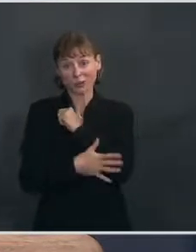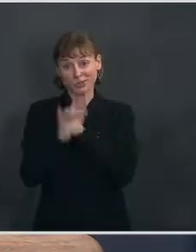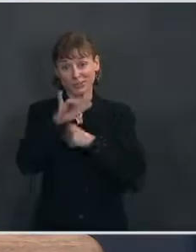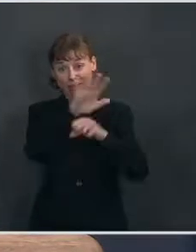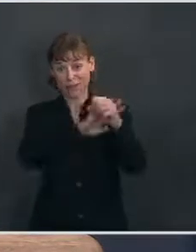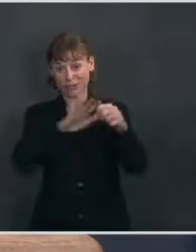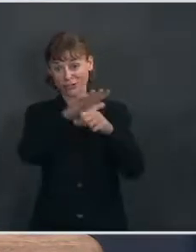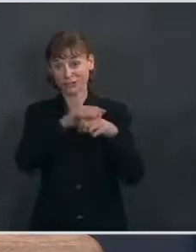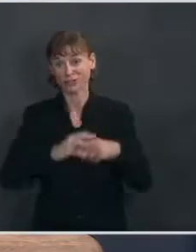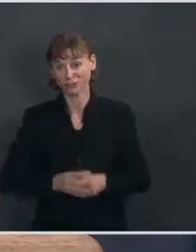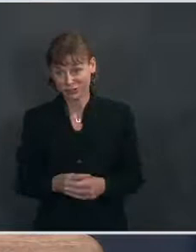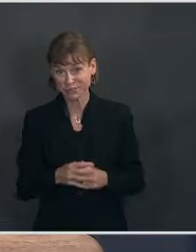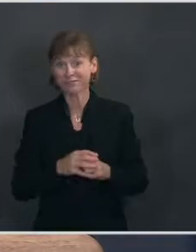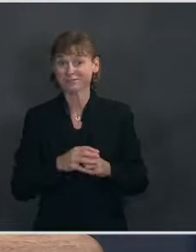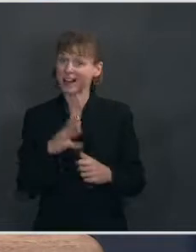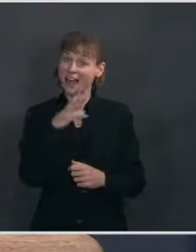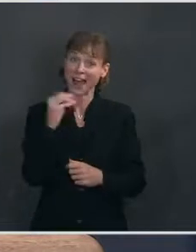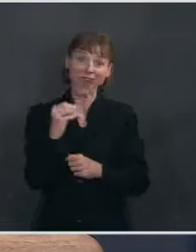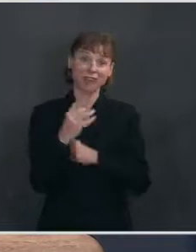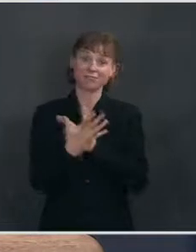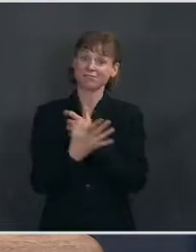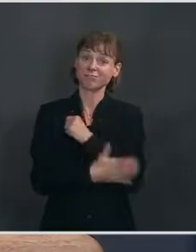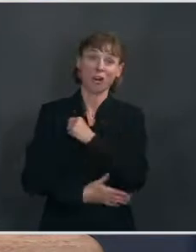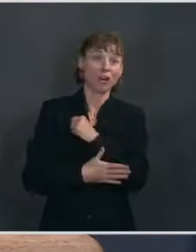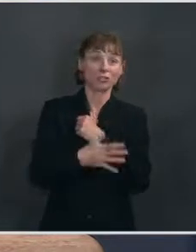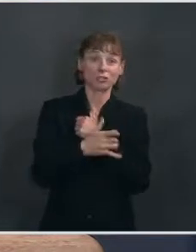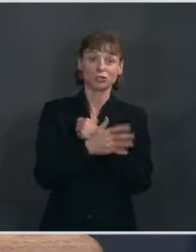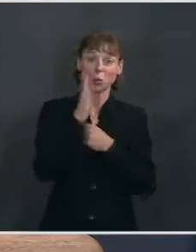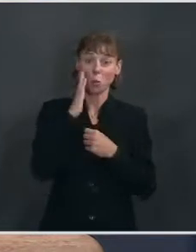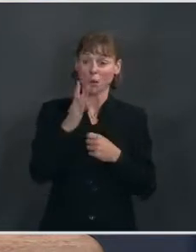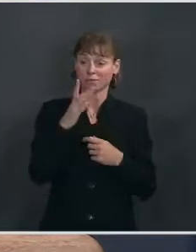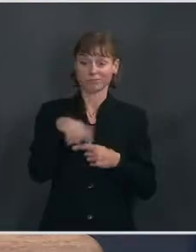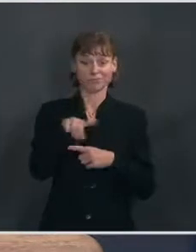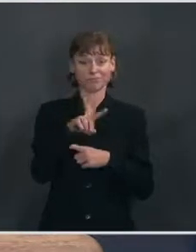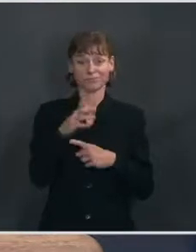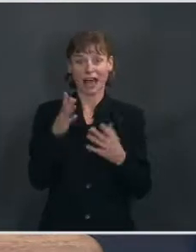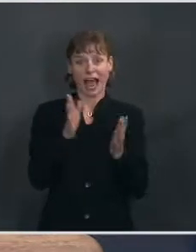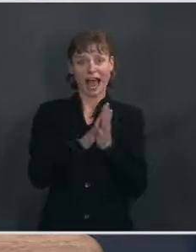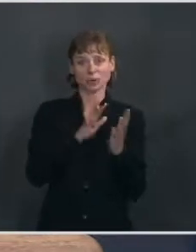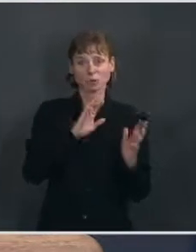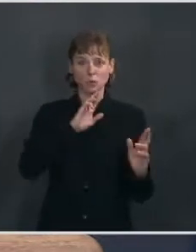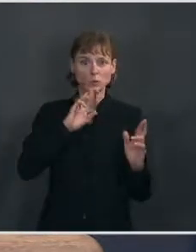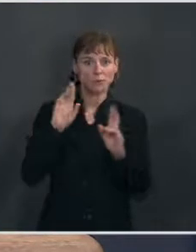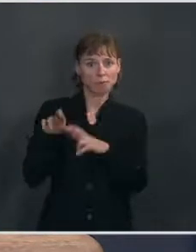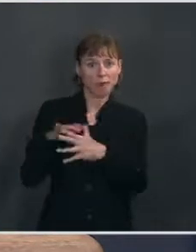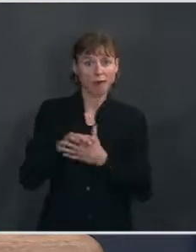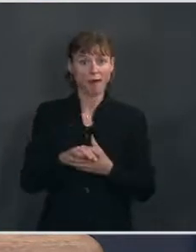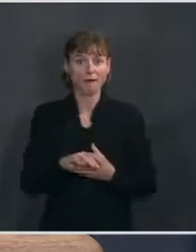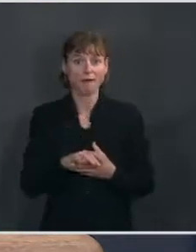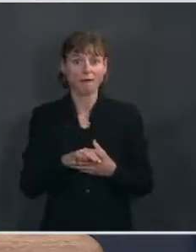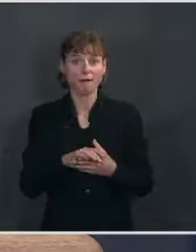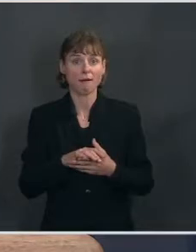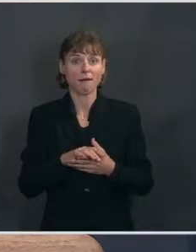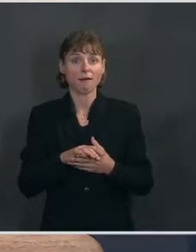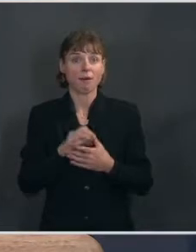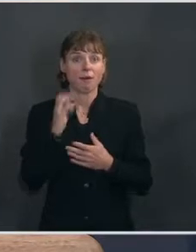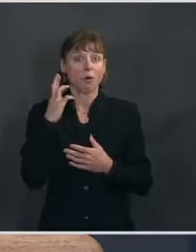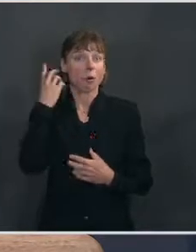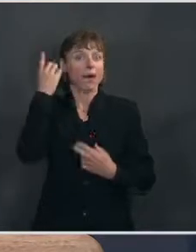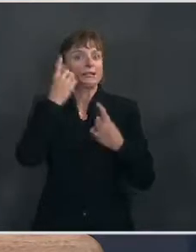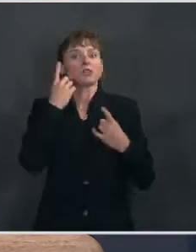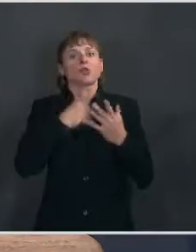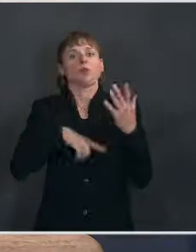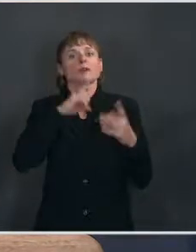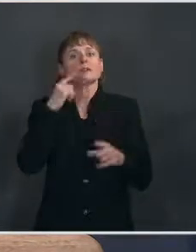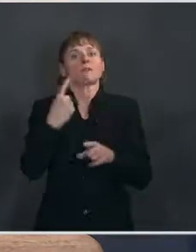countries who, you know, will be asked to respond or to consider what the appropriate response will be